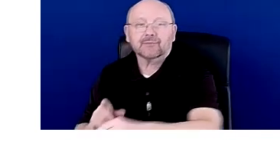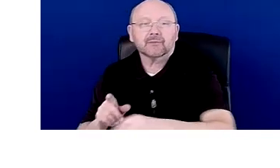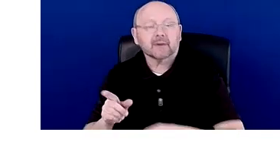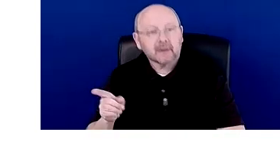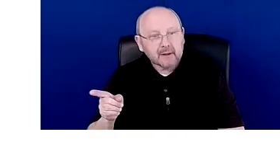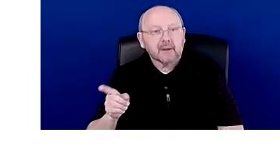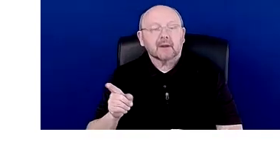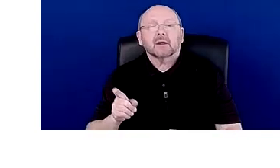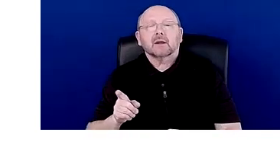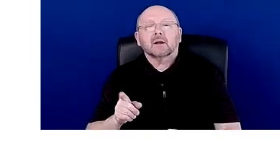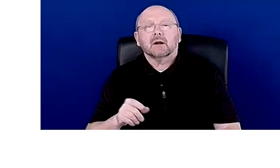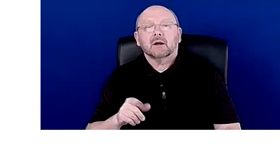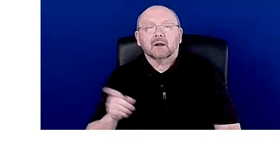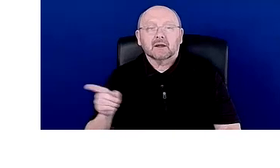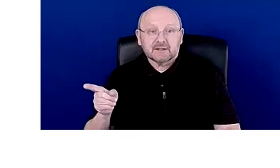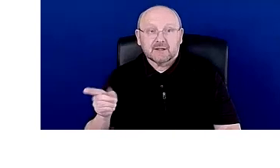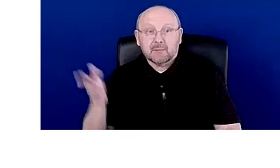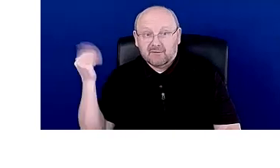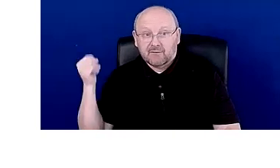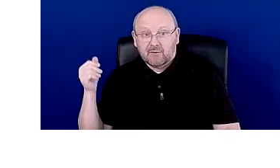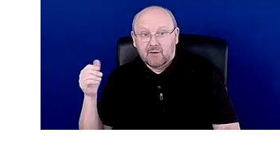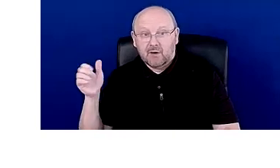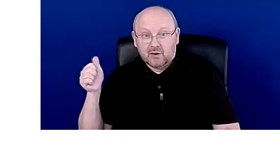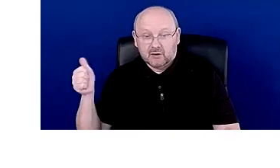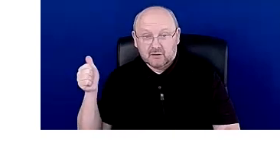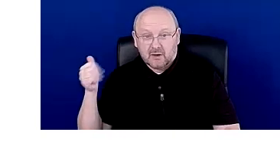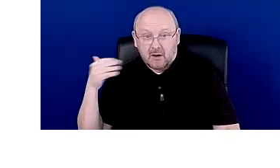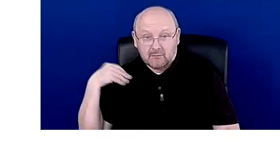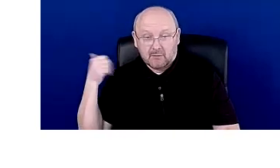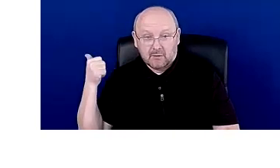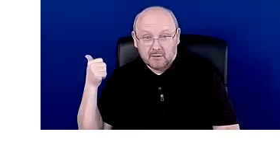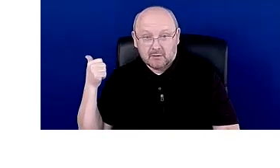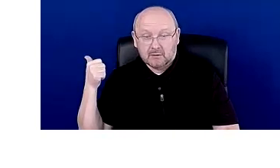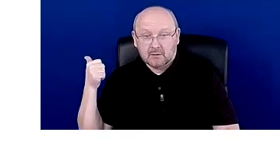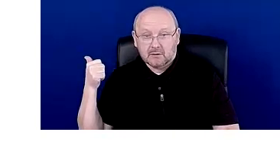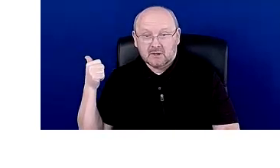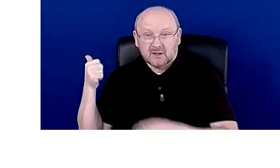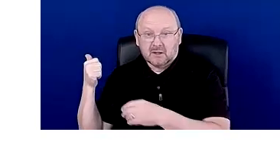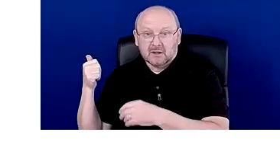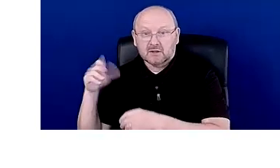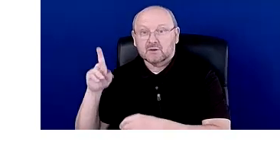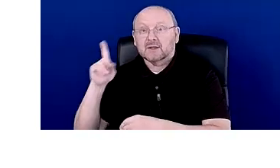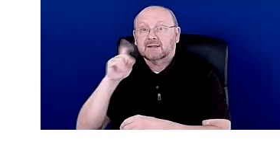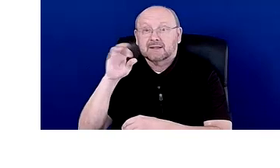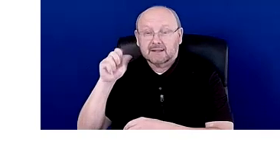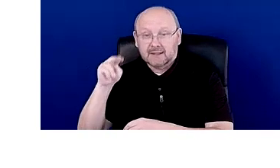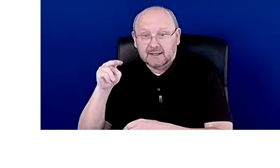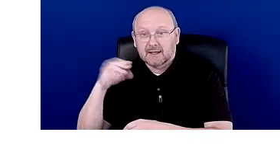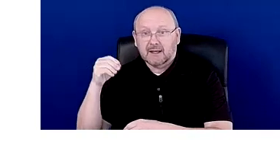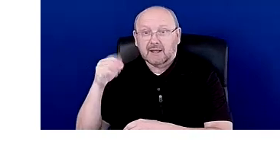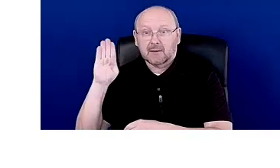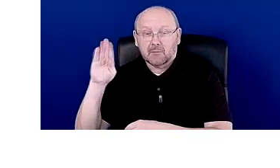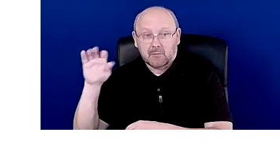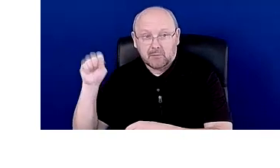she was like her own boss. Now she's the, she was her, she was the dean and her own boss. Now she's back to just